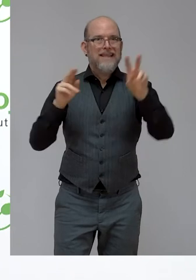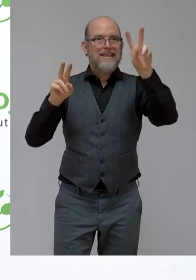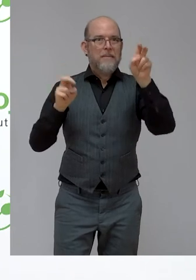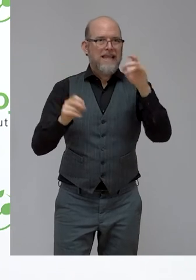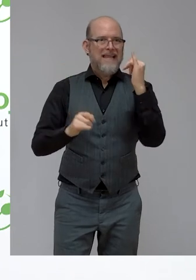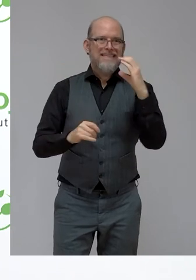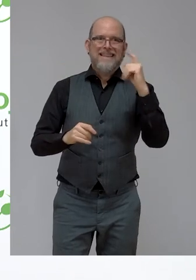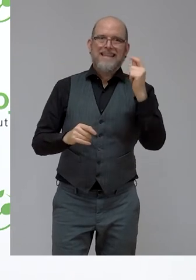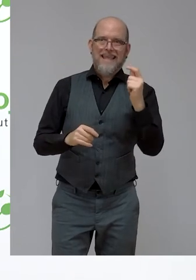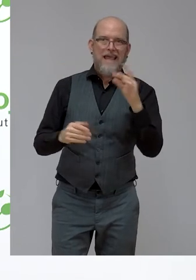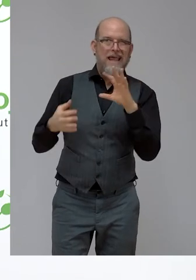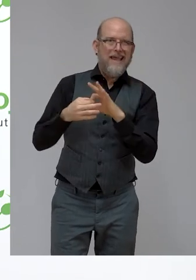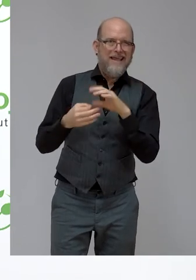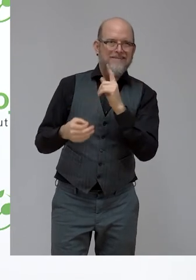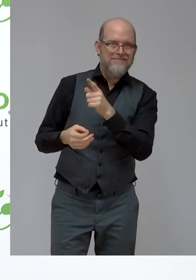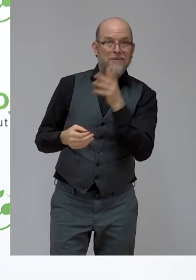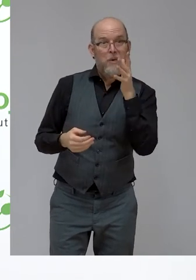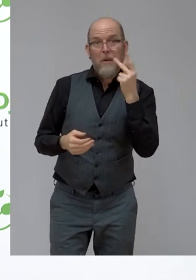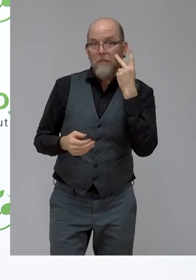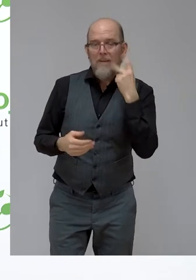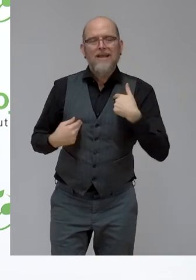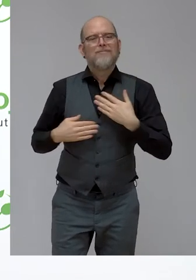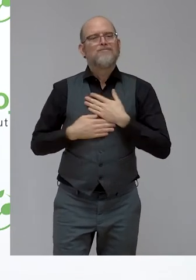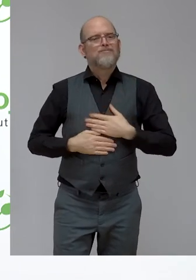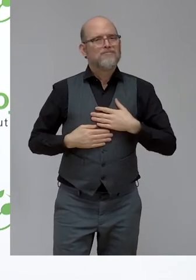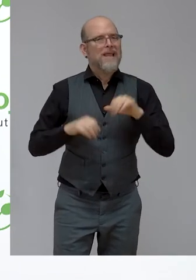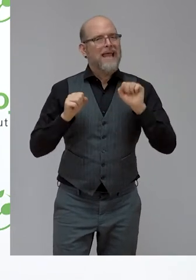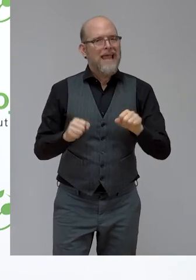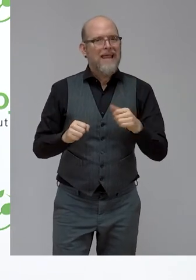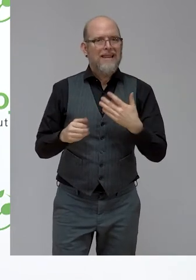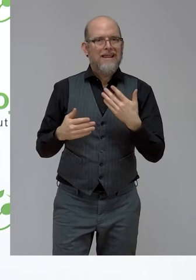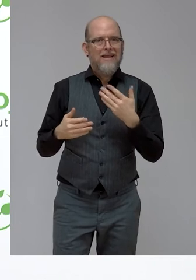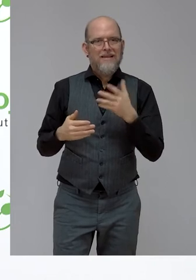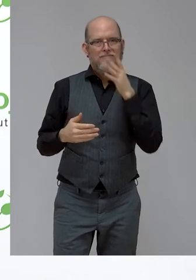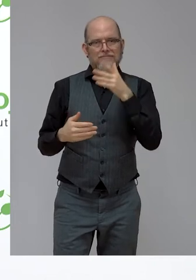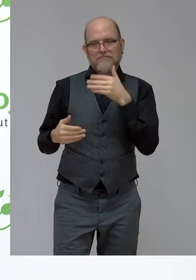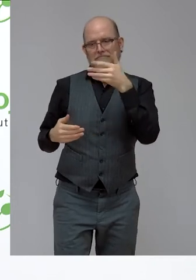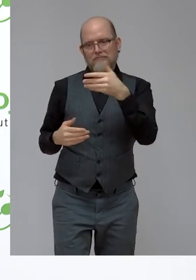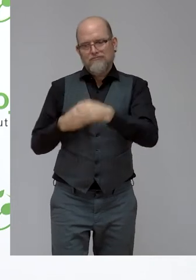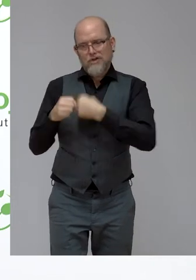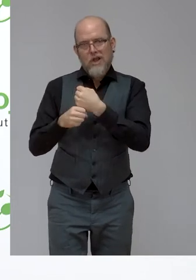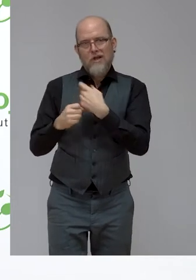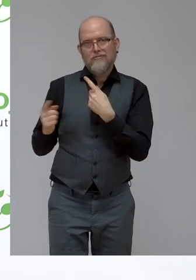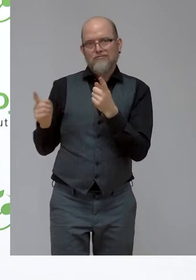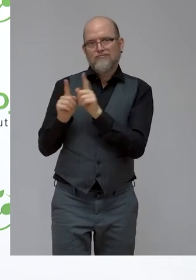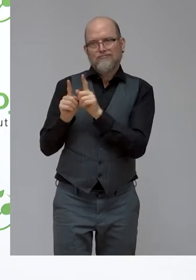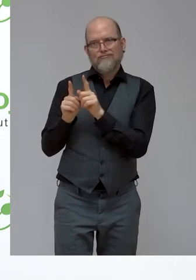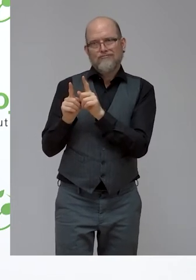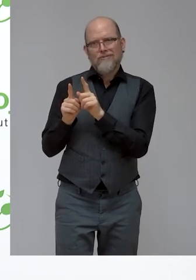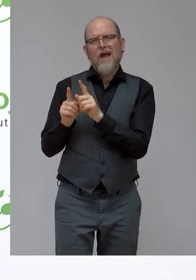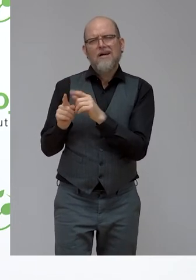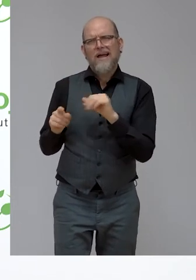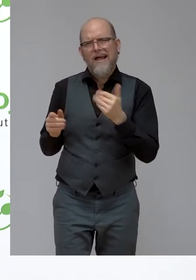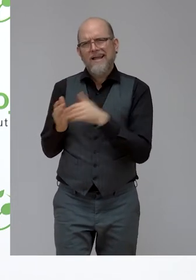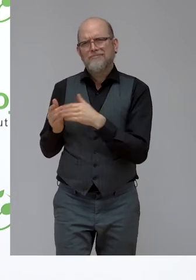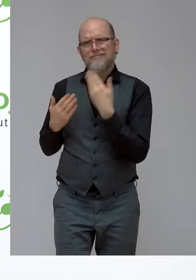happy that we can hopefully work together closely in the coming year. Thanks so much, Charlotte. I'm moving on